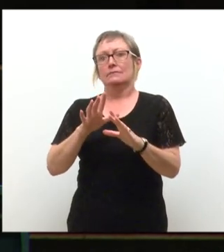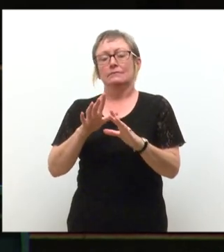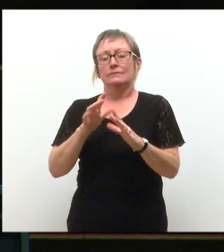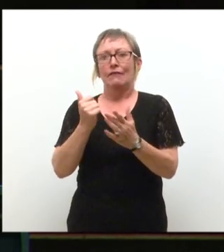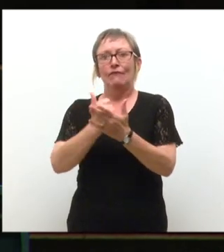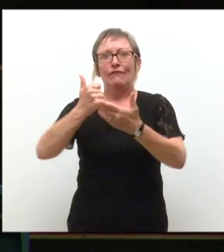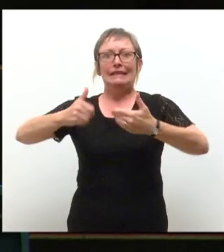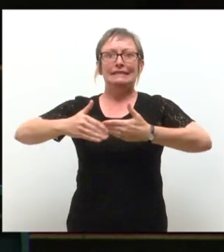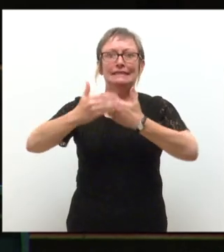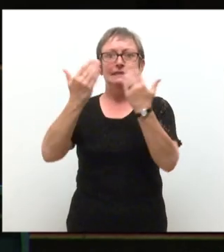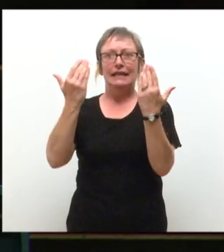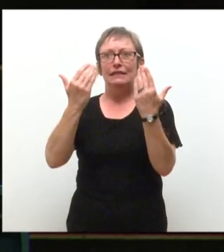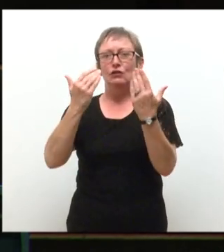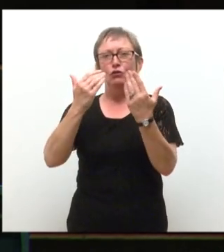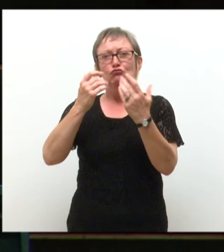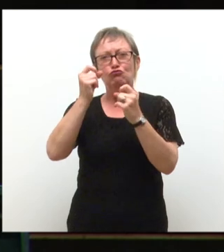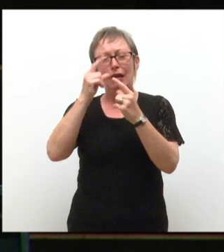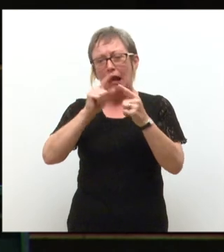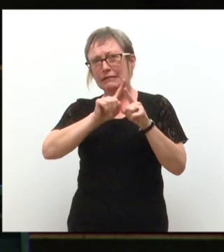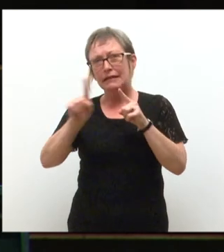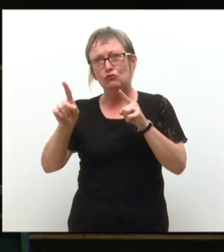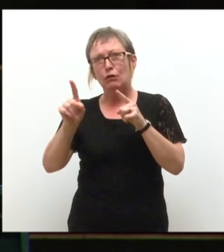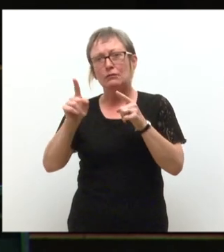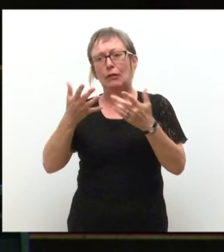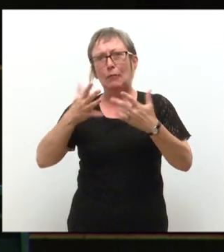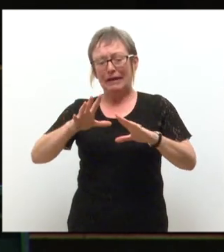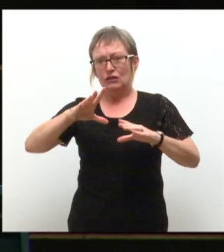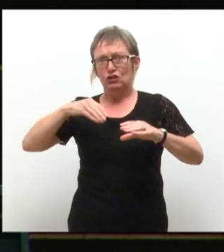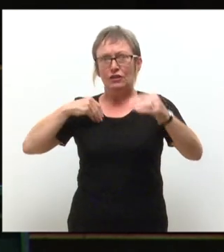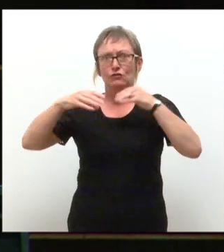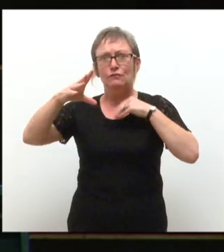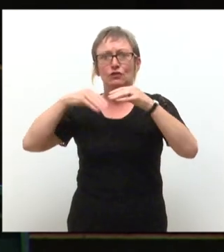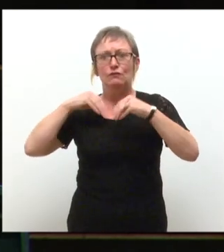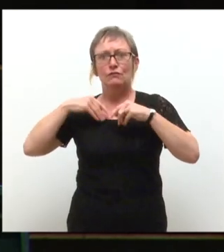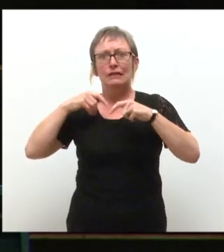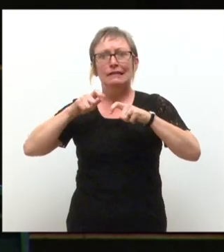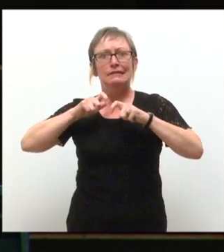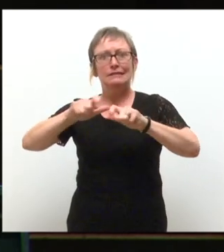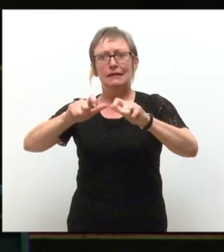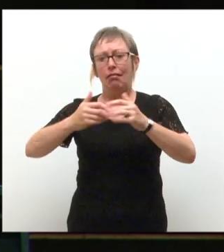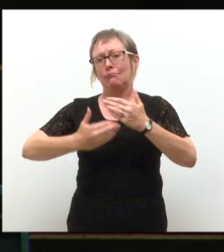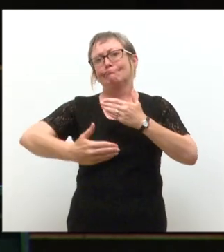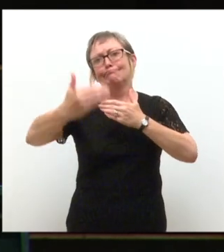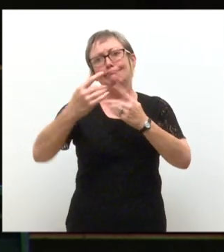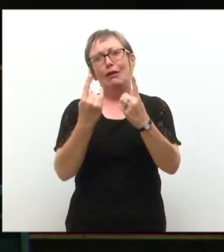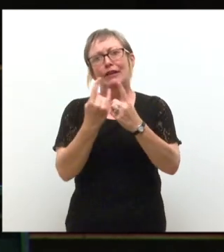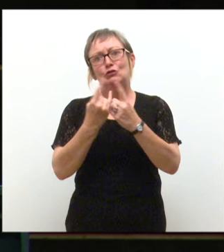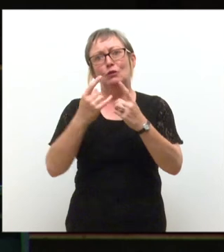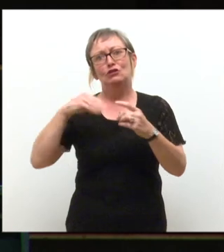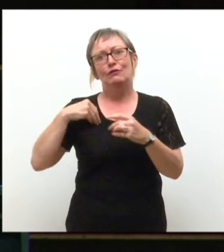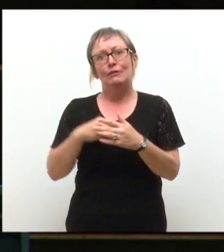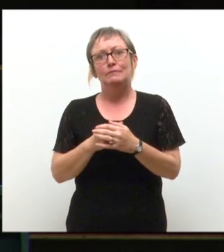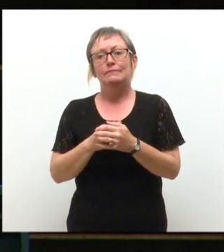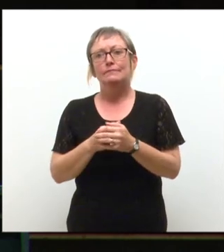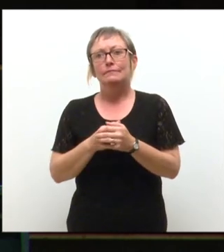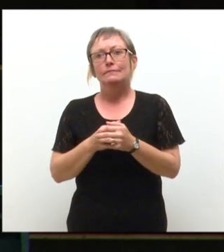realize later on in your life how far you've come and still have left to go. When I came to Dundee from Greece,